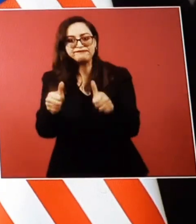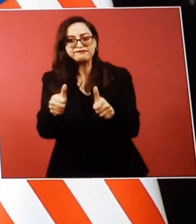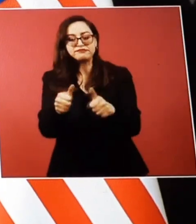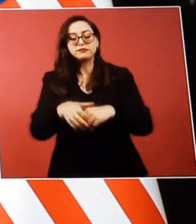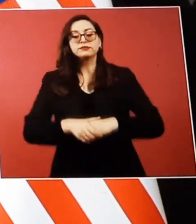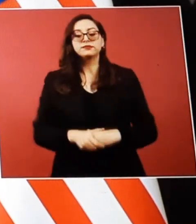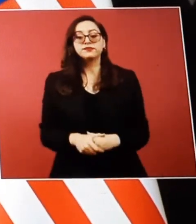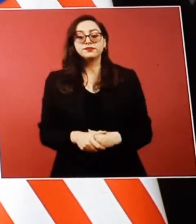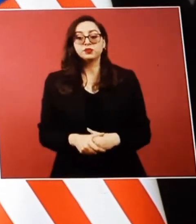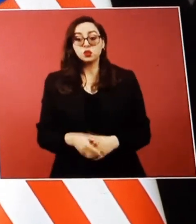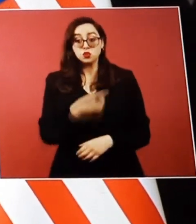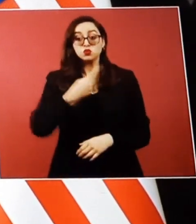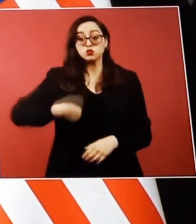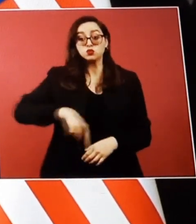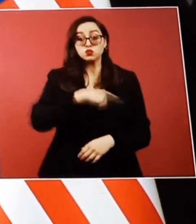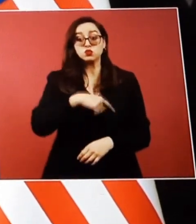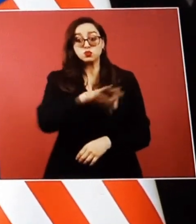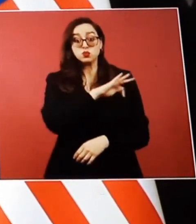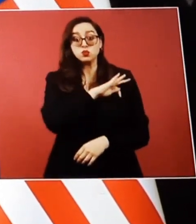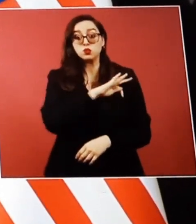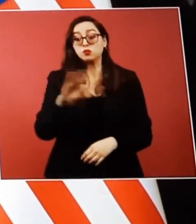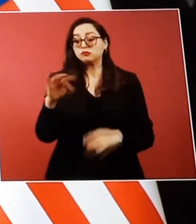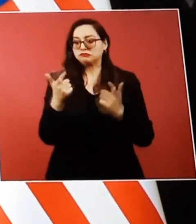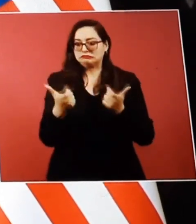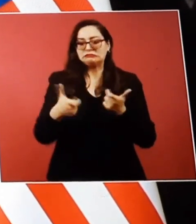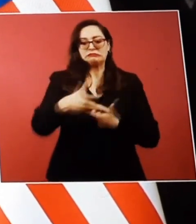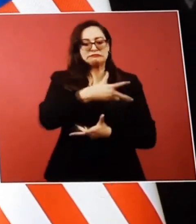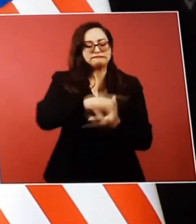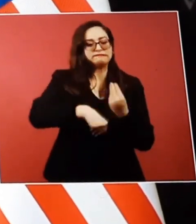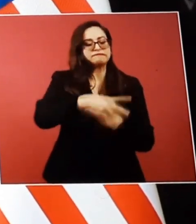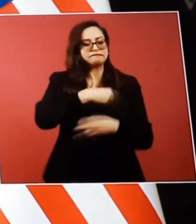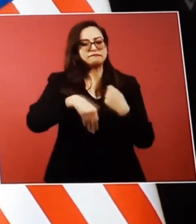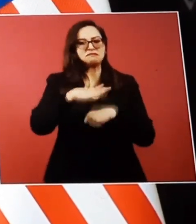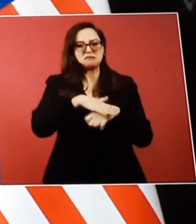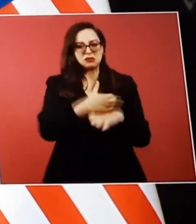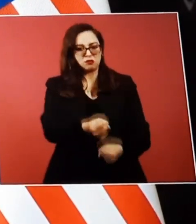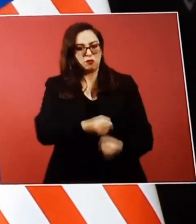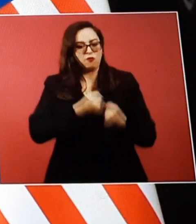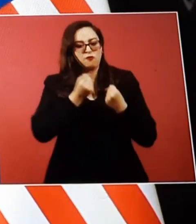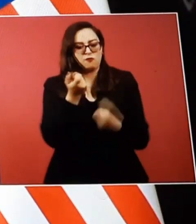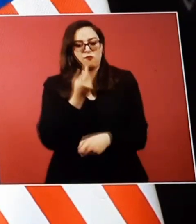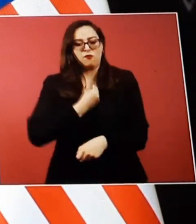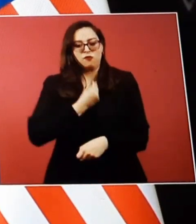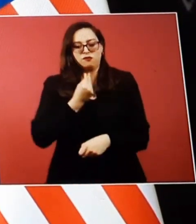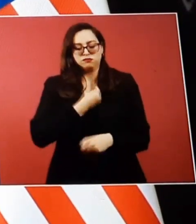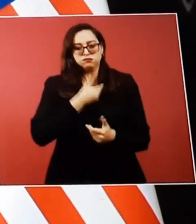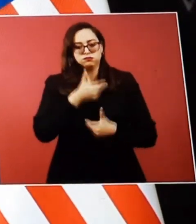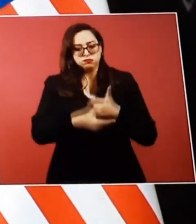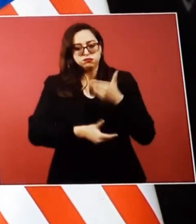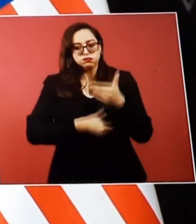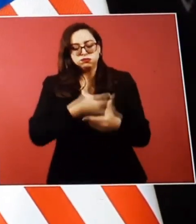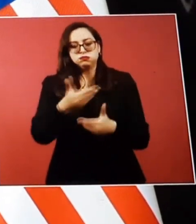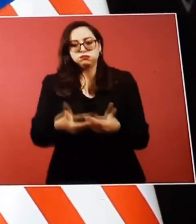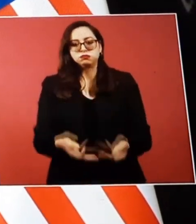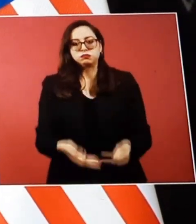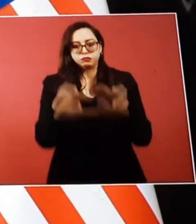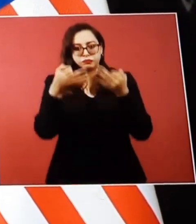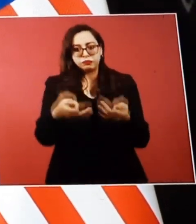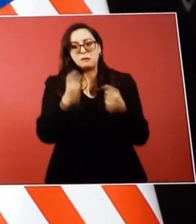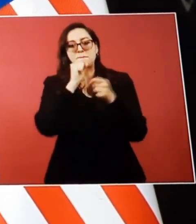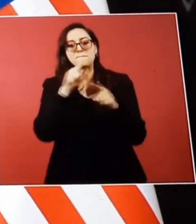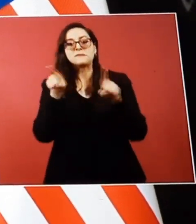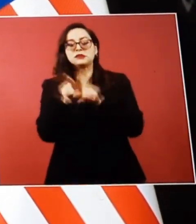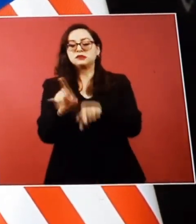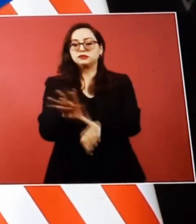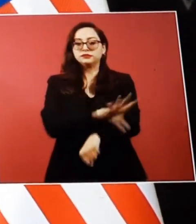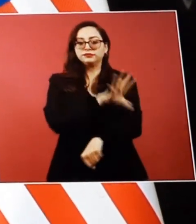Further, through our work to build a clean economy, things like clean energy, including hydrogen,